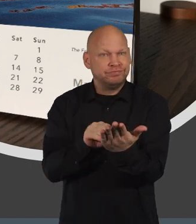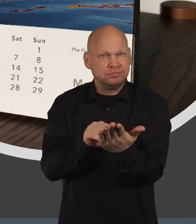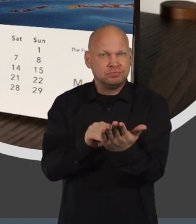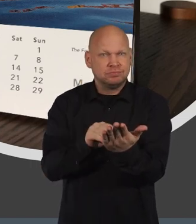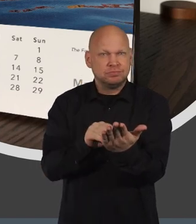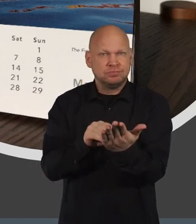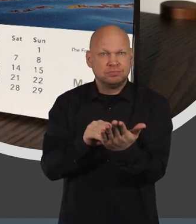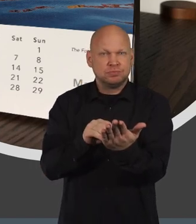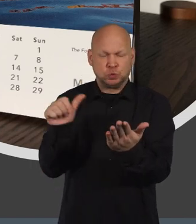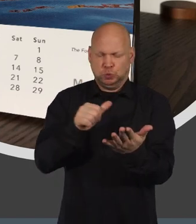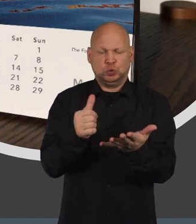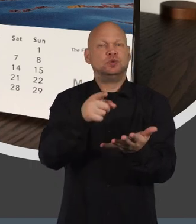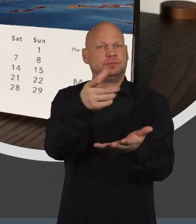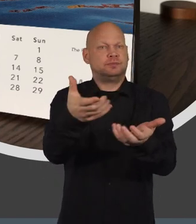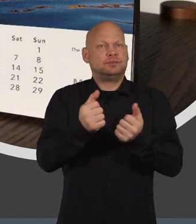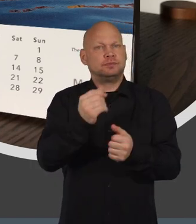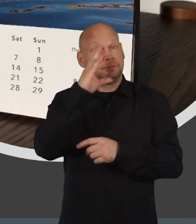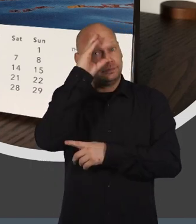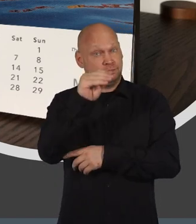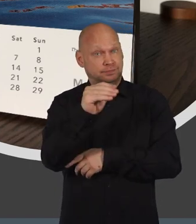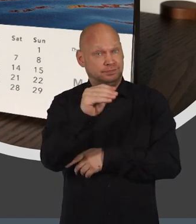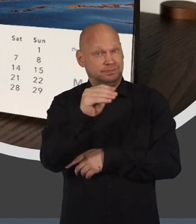and you should receive notification of this.